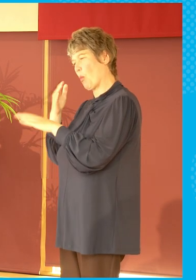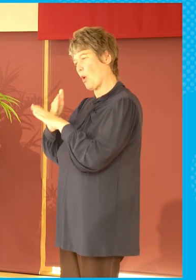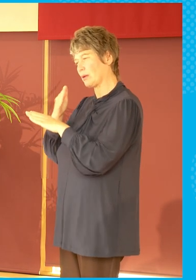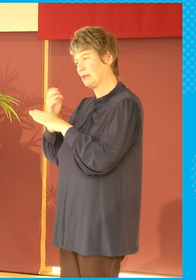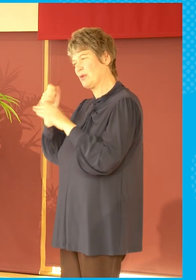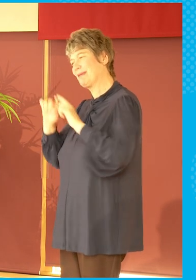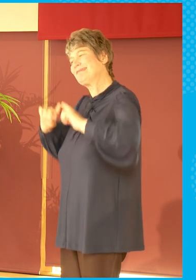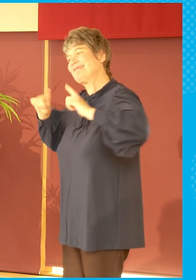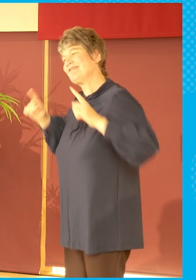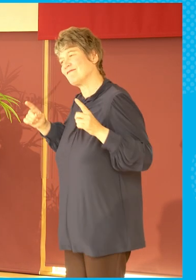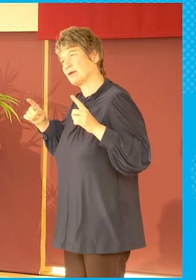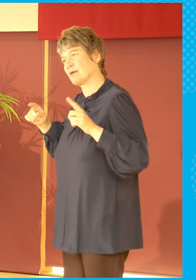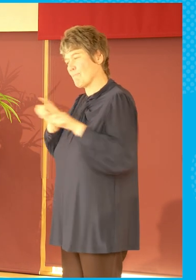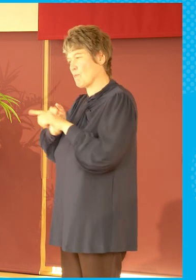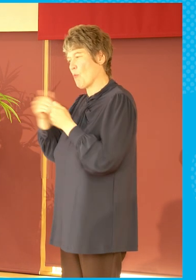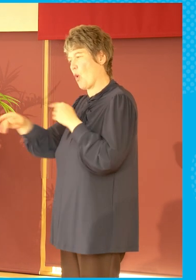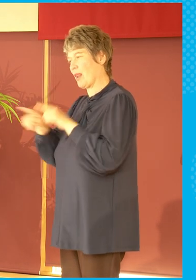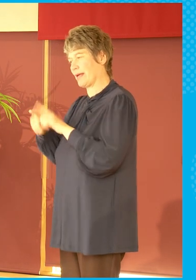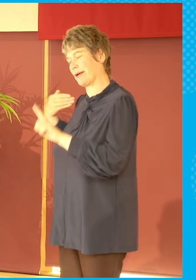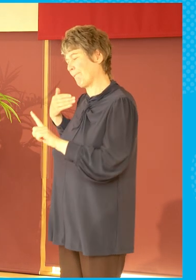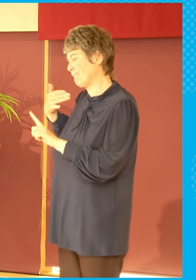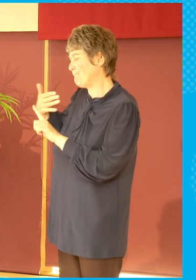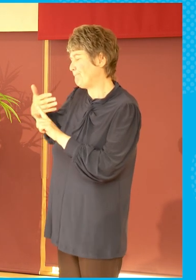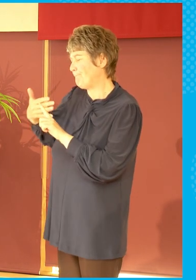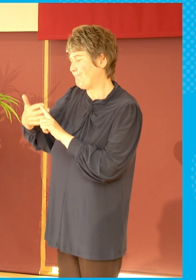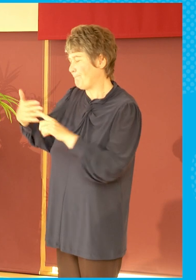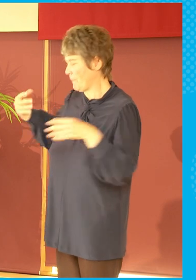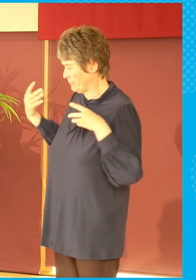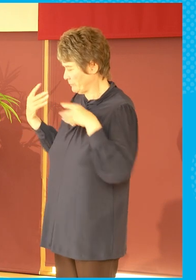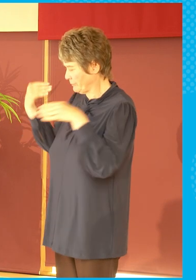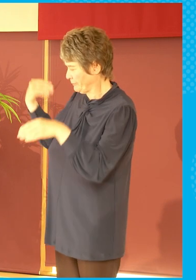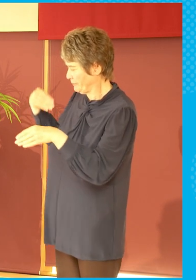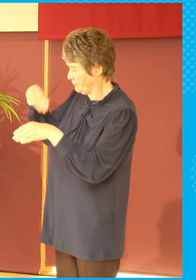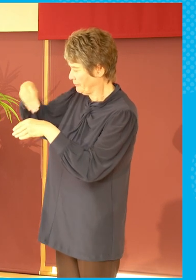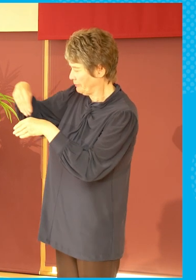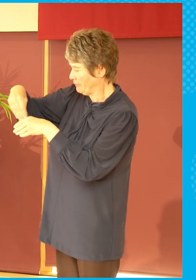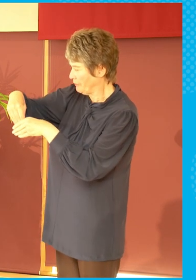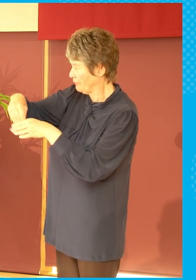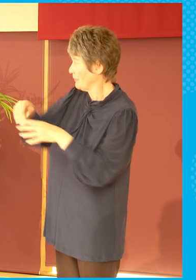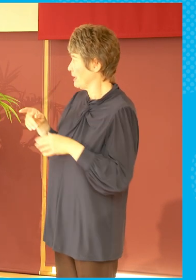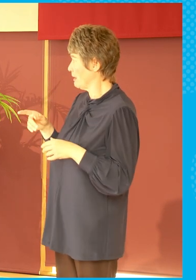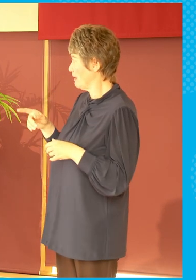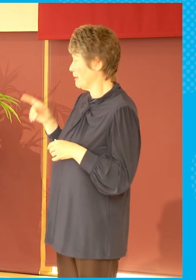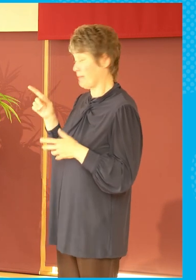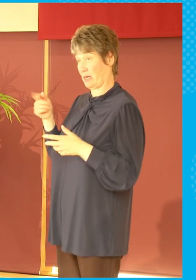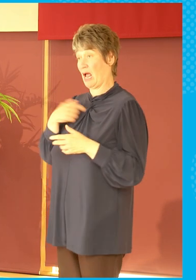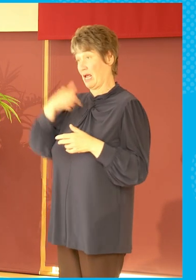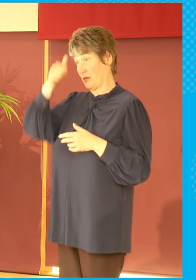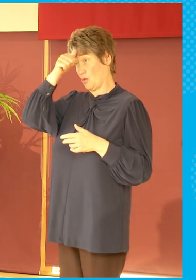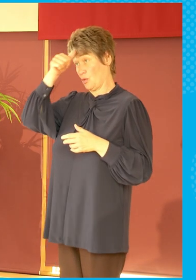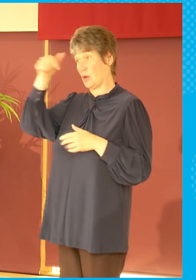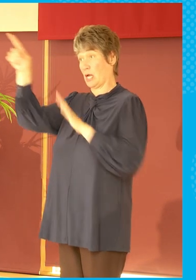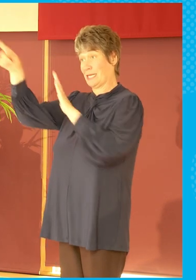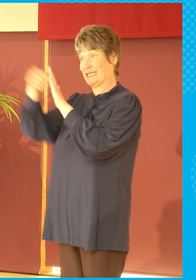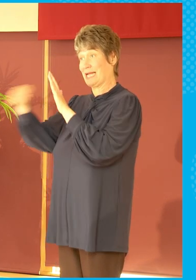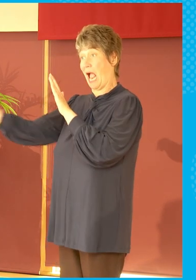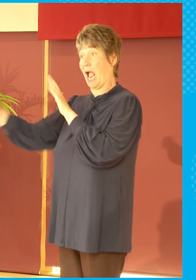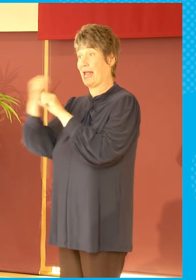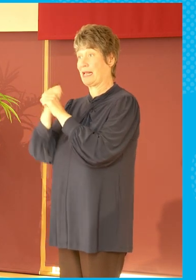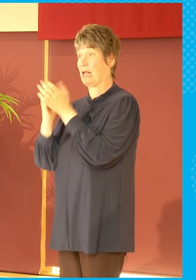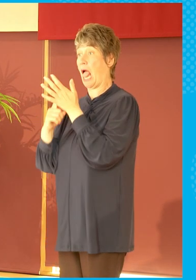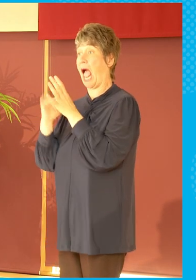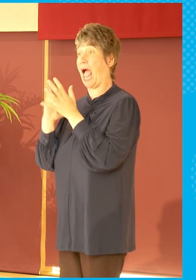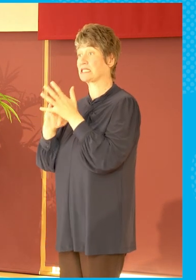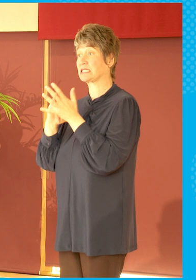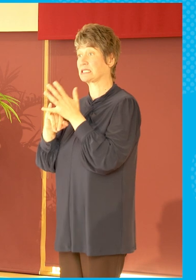noticed that there's other providers are available. But Sky has an advert at the moment, Sky Glass, where you